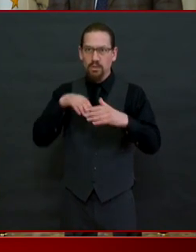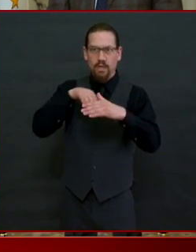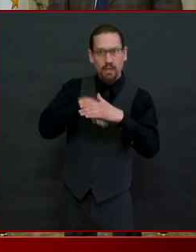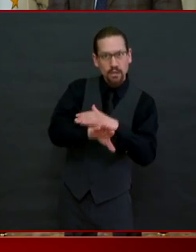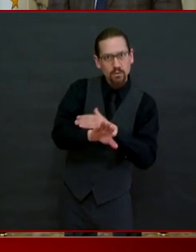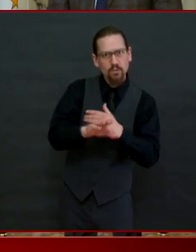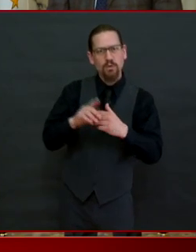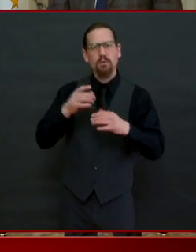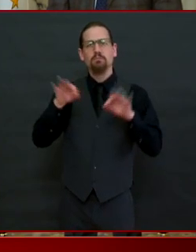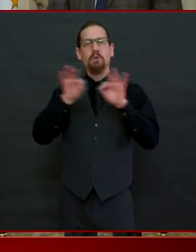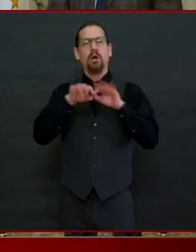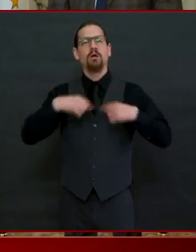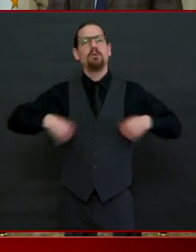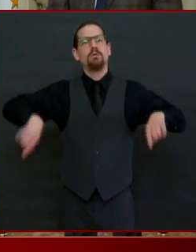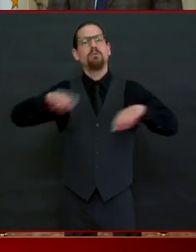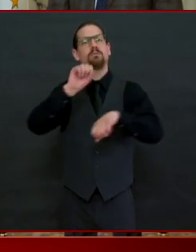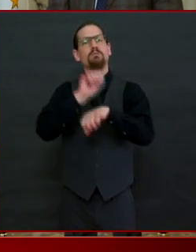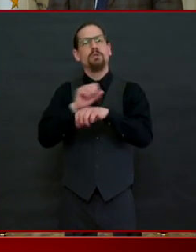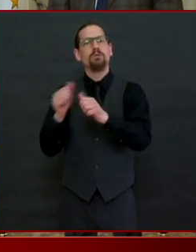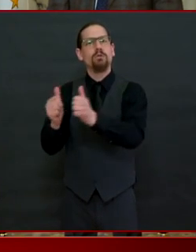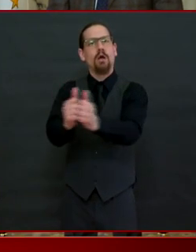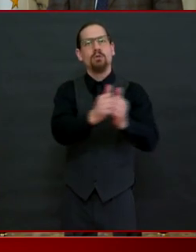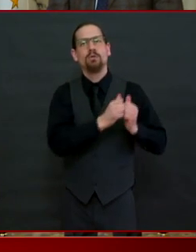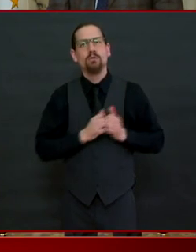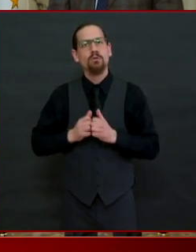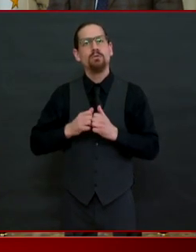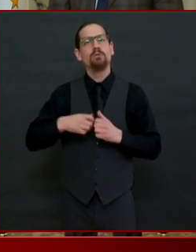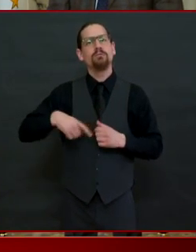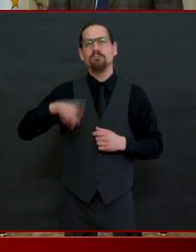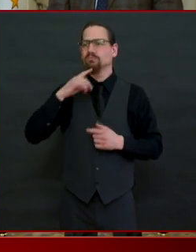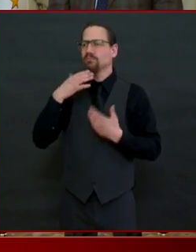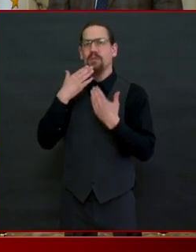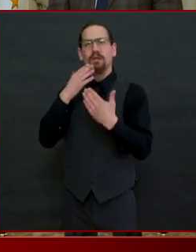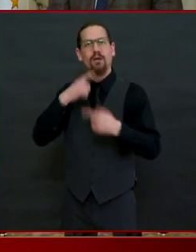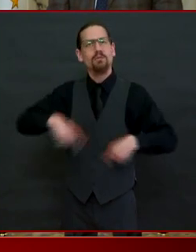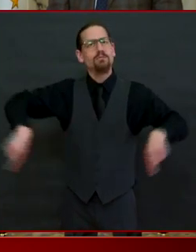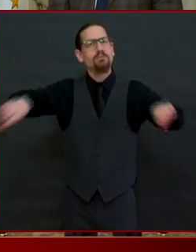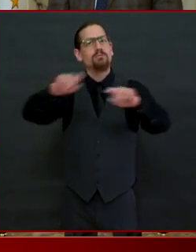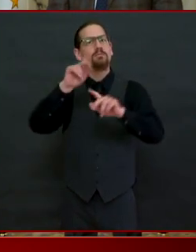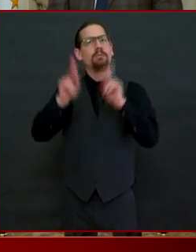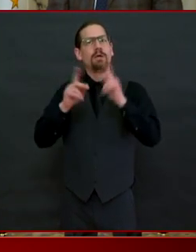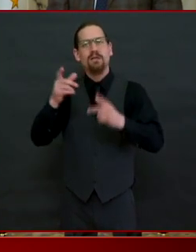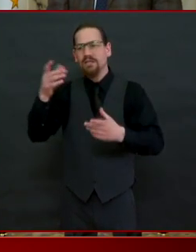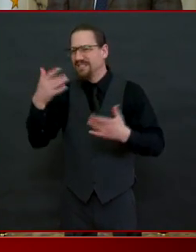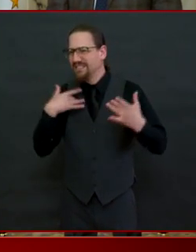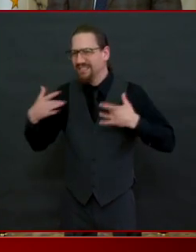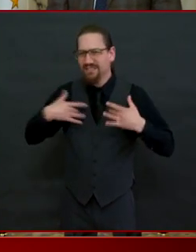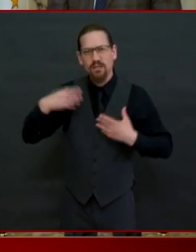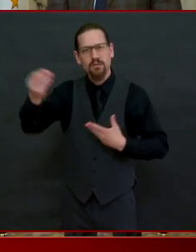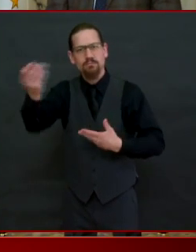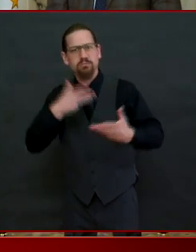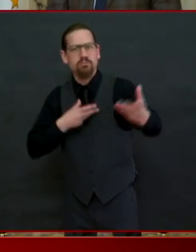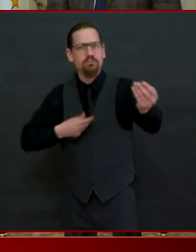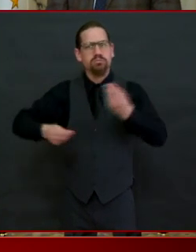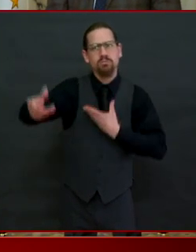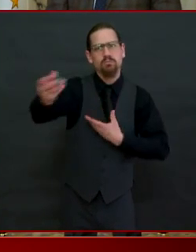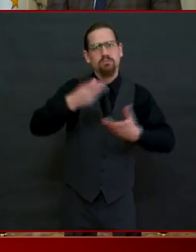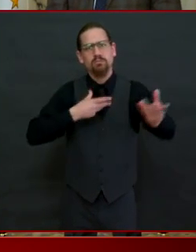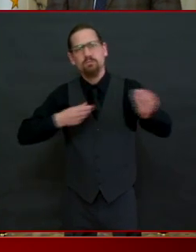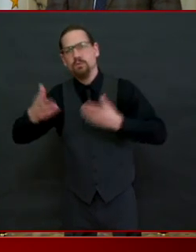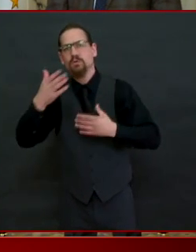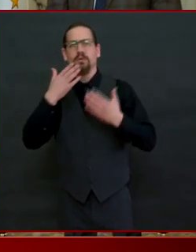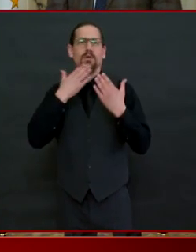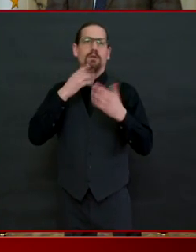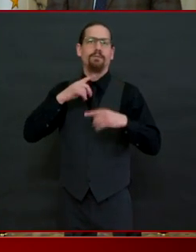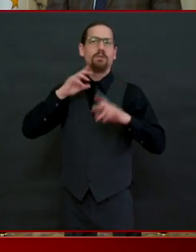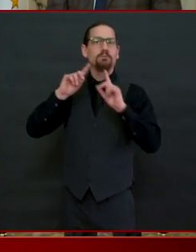centers for reaching out to us you did exactly the right thing you want to open you should be able to open and you want to work collaboratively